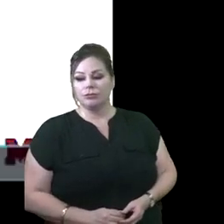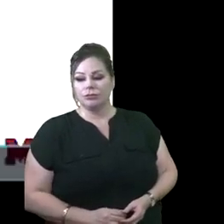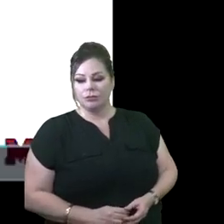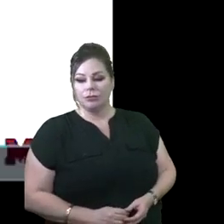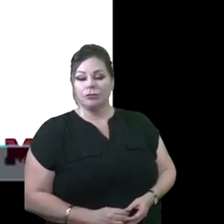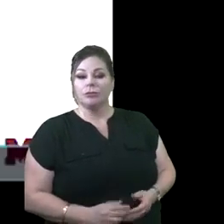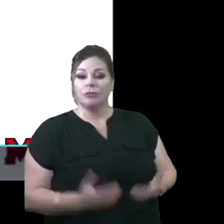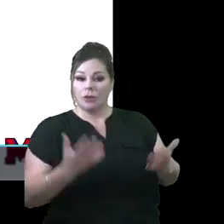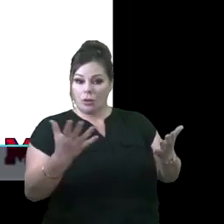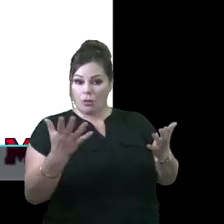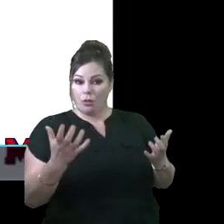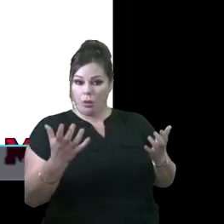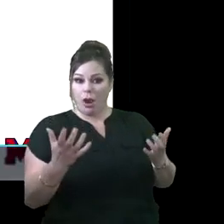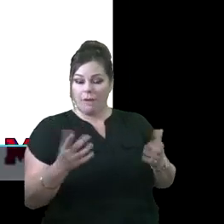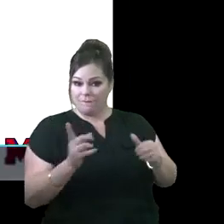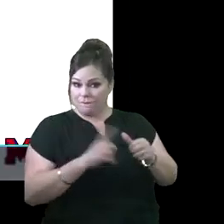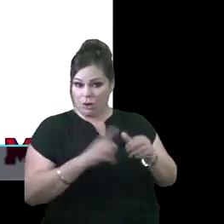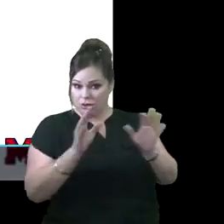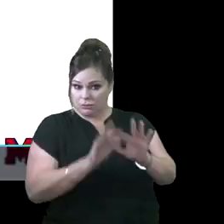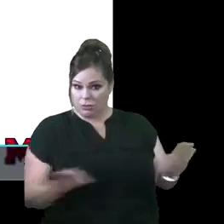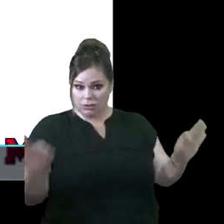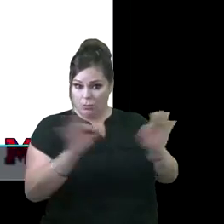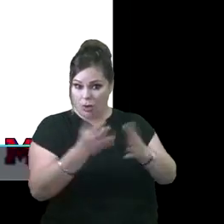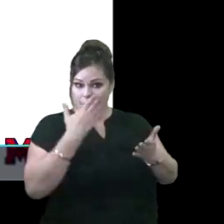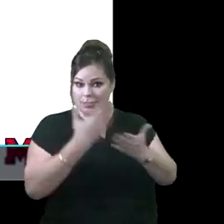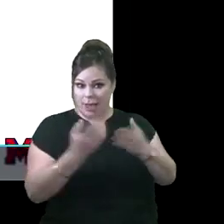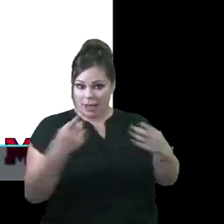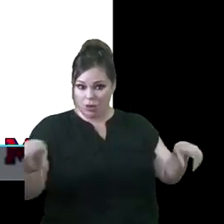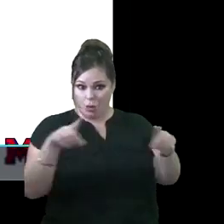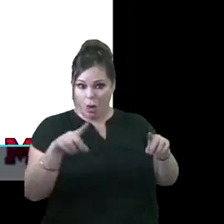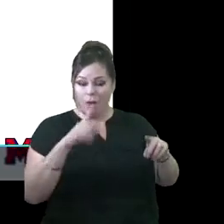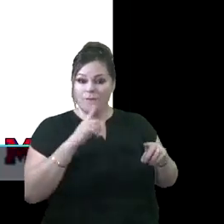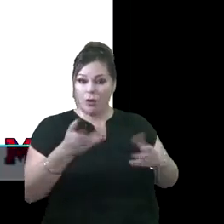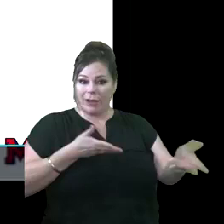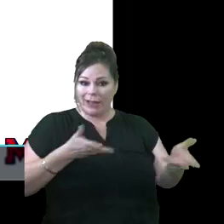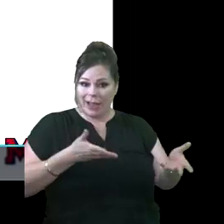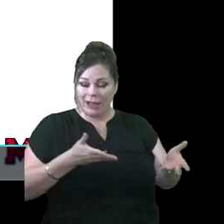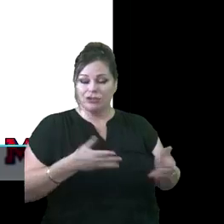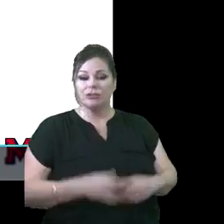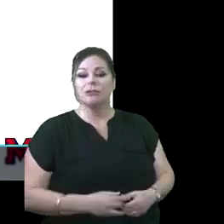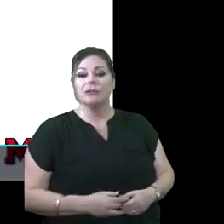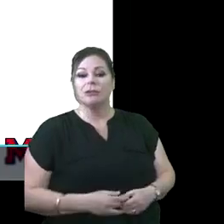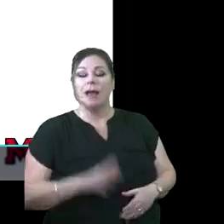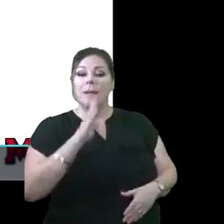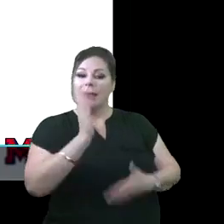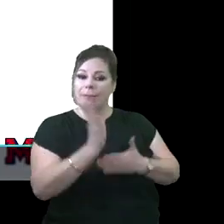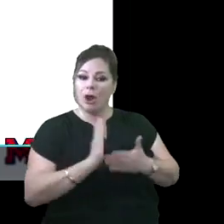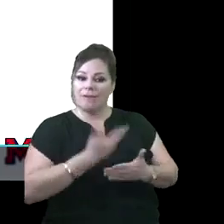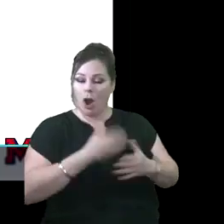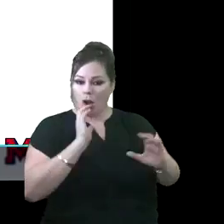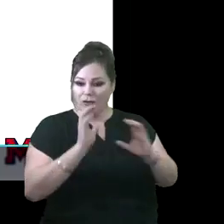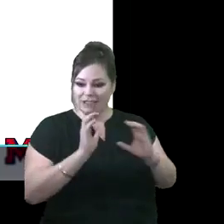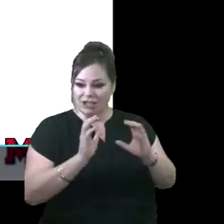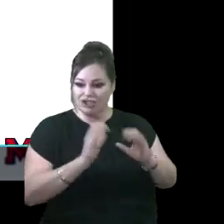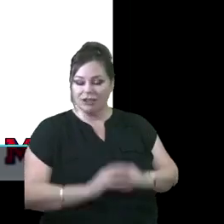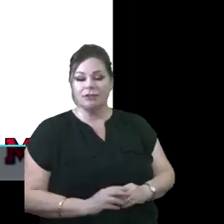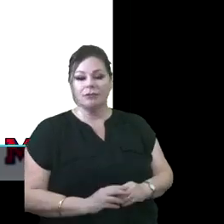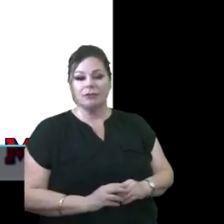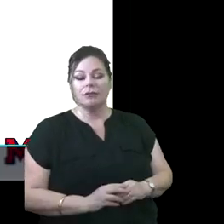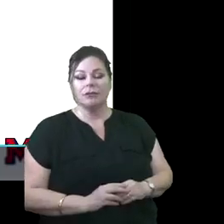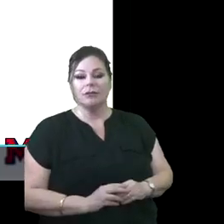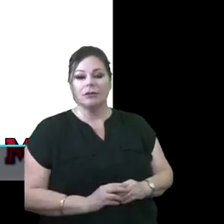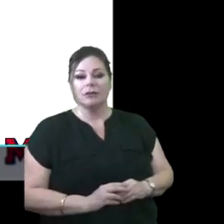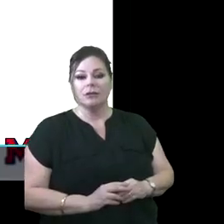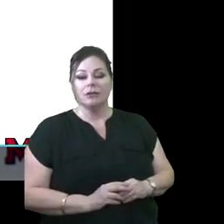So we want to first and foremost, thank you for engaging with us, being a part of the conversation. Really